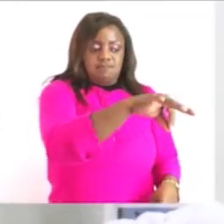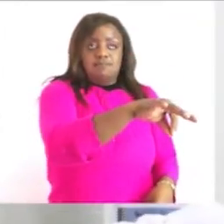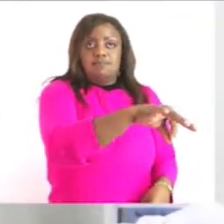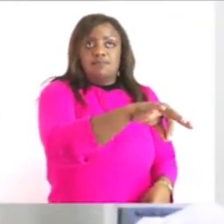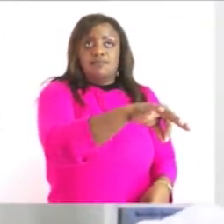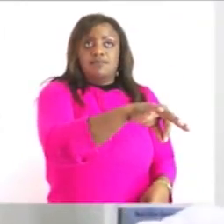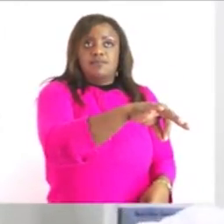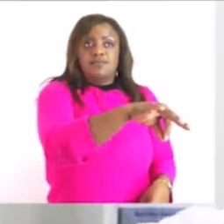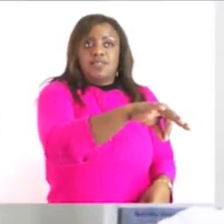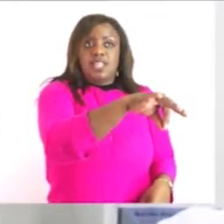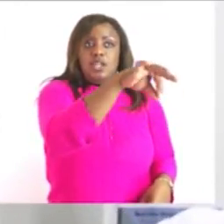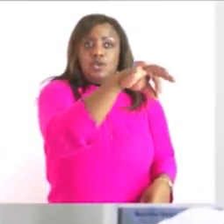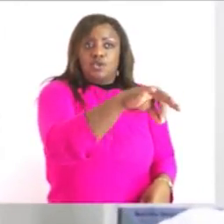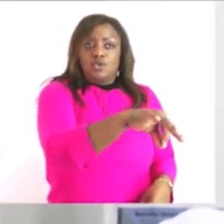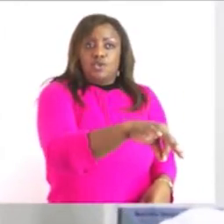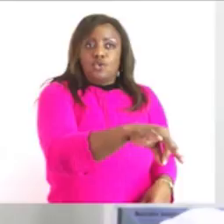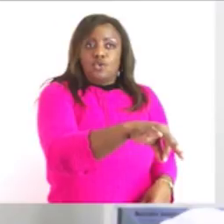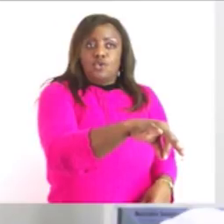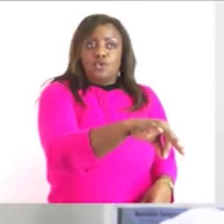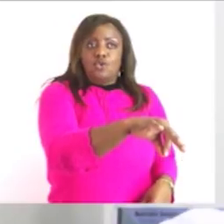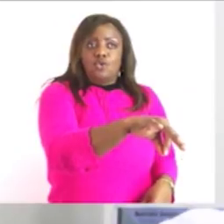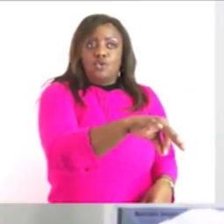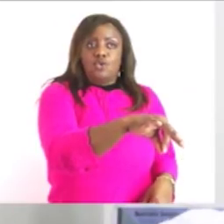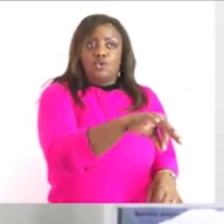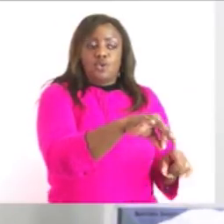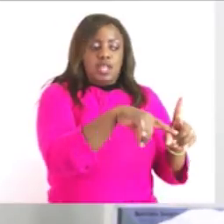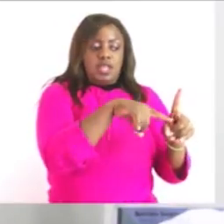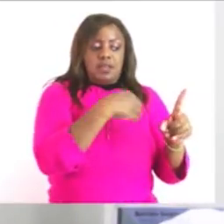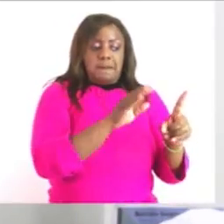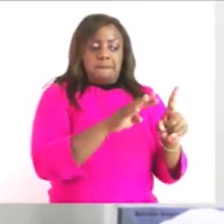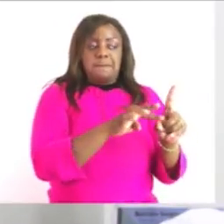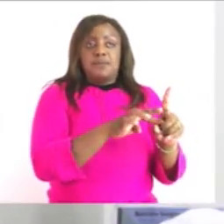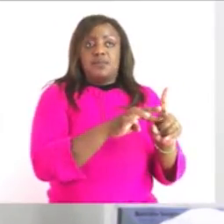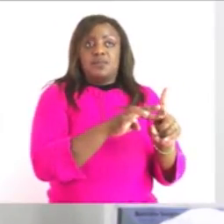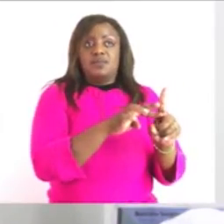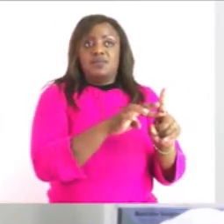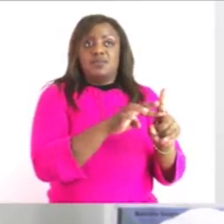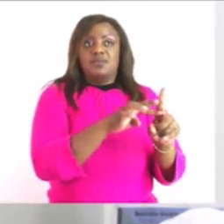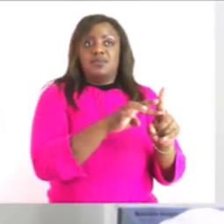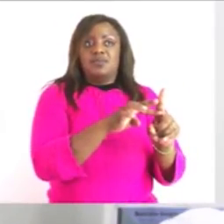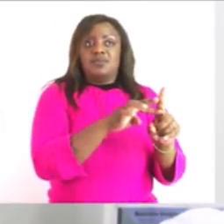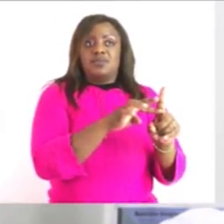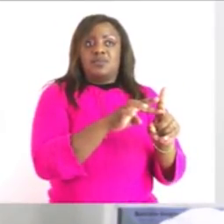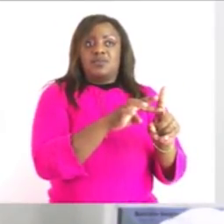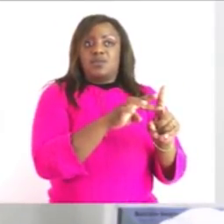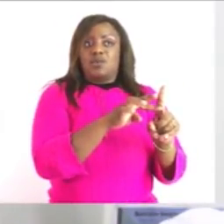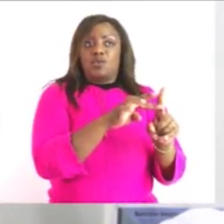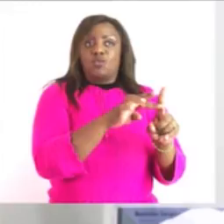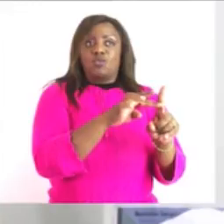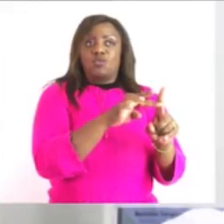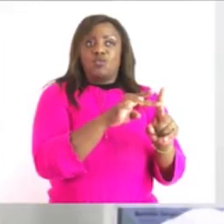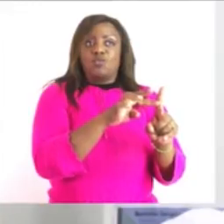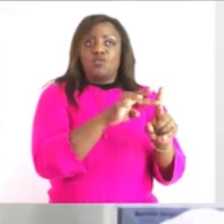completely in the water and then you can see the the alcohol is